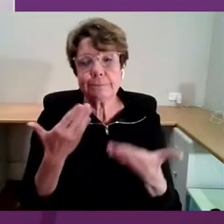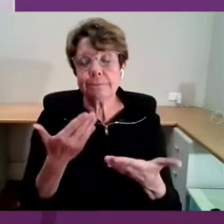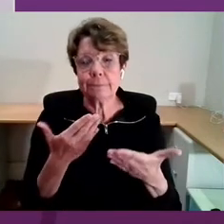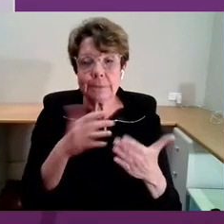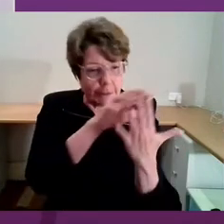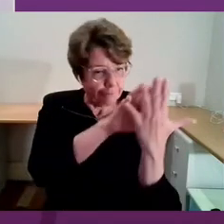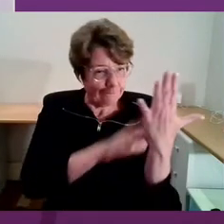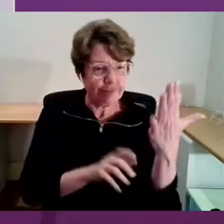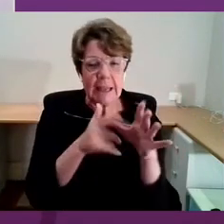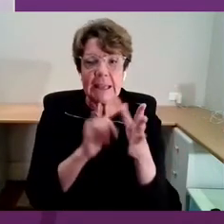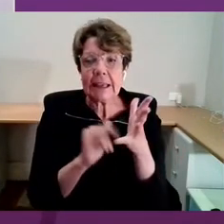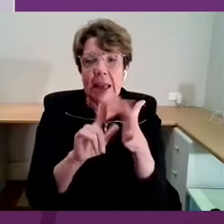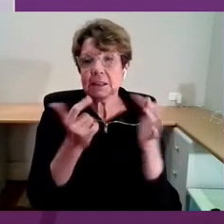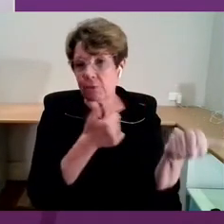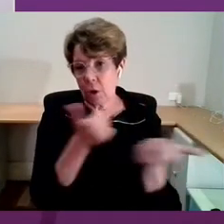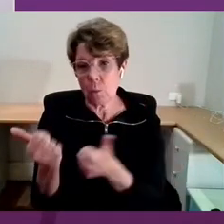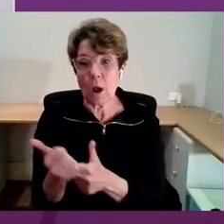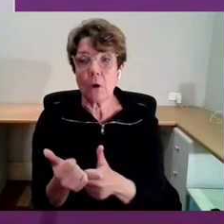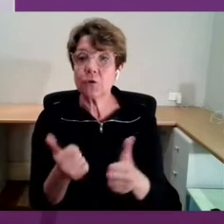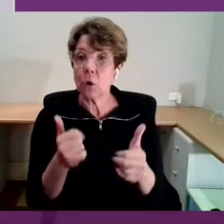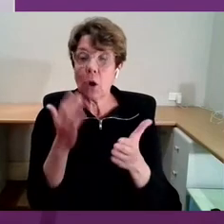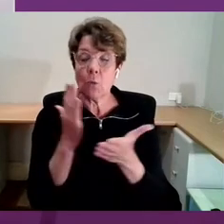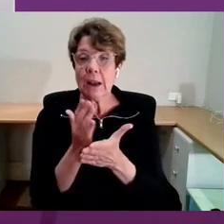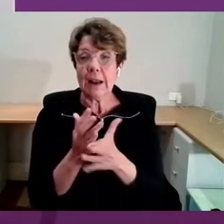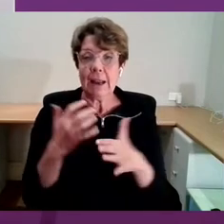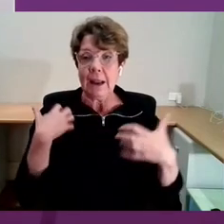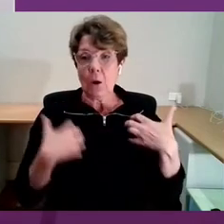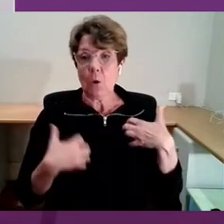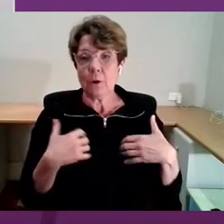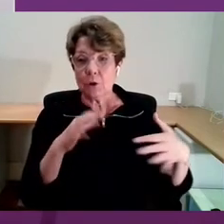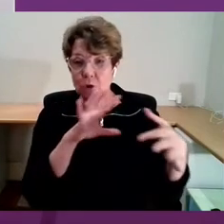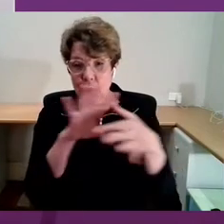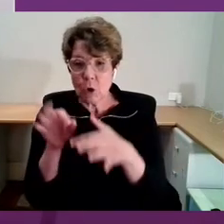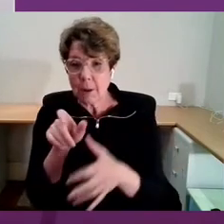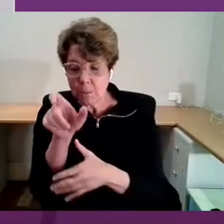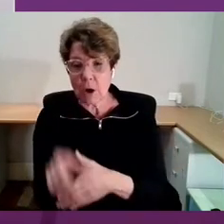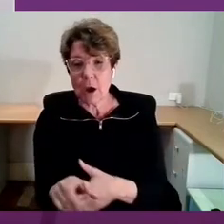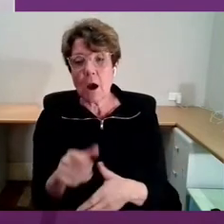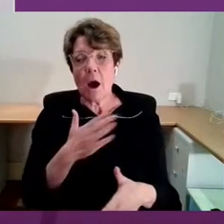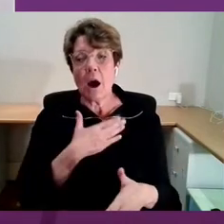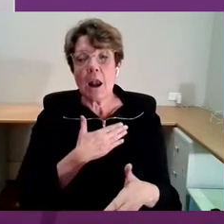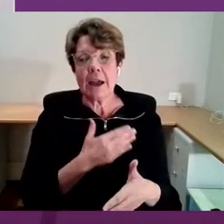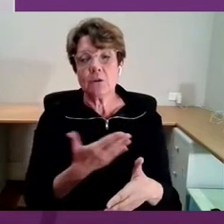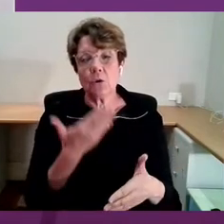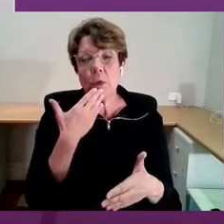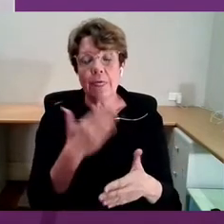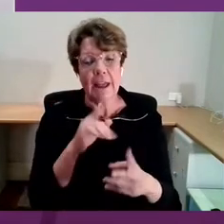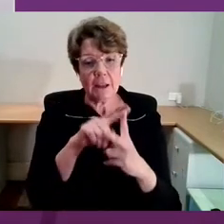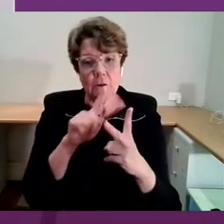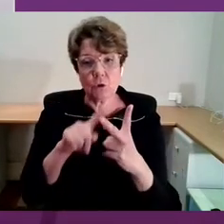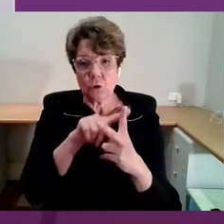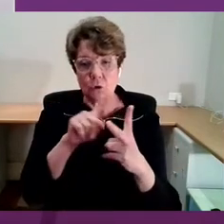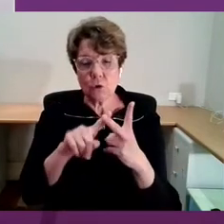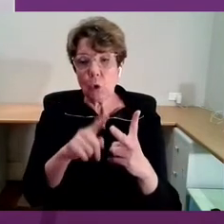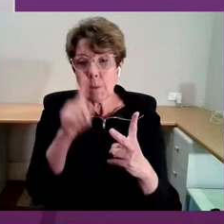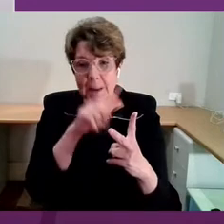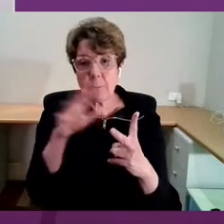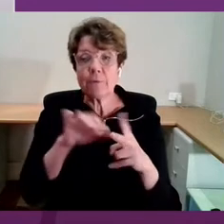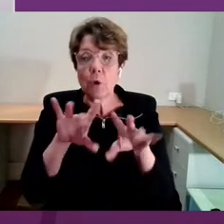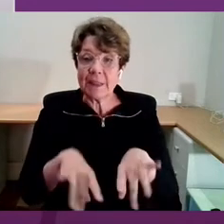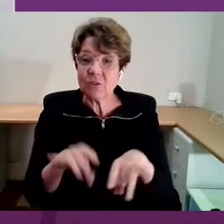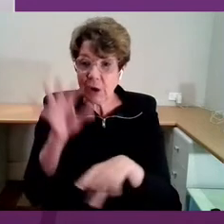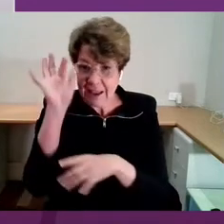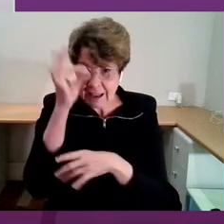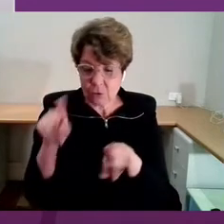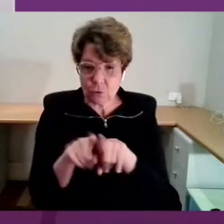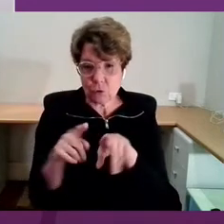I look forward to joining you all in person. I do want to thank Kristin Cornell and Celia Pavliev from the Australian Council who have done so